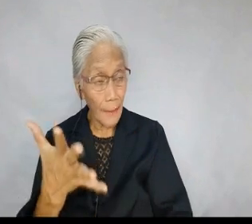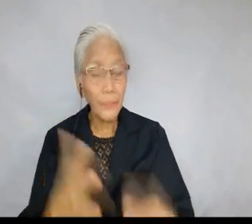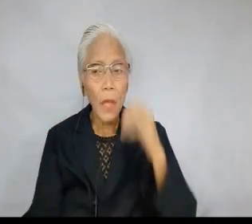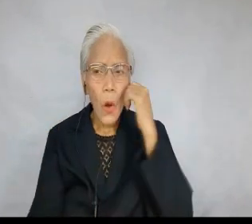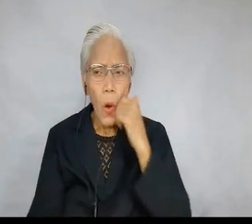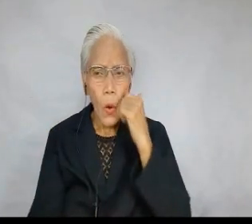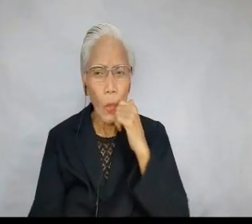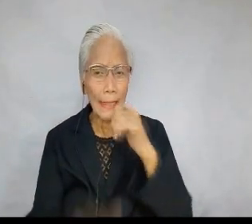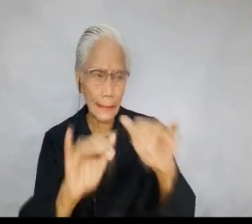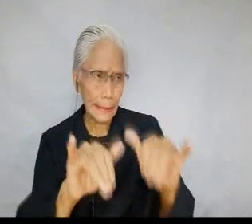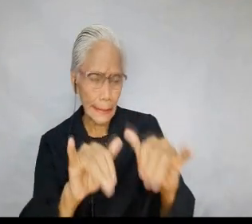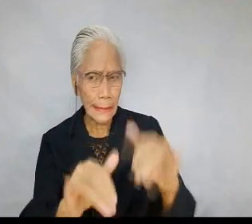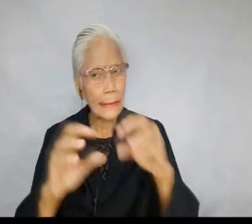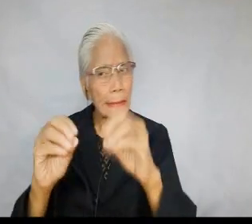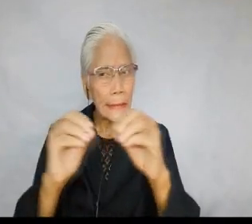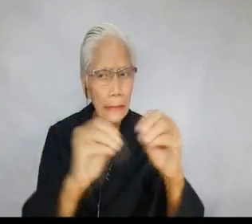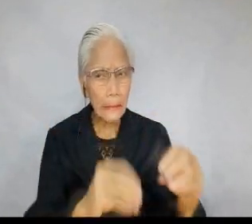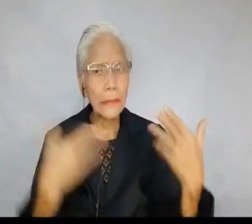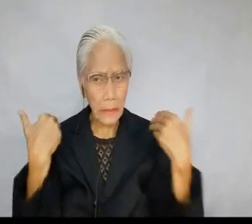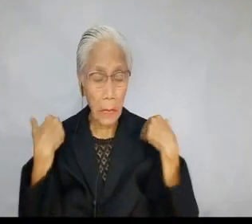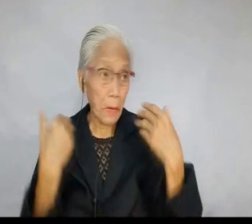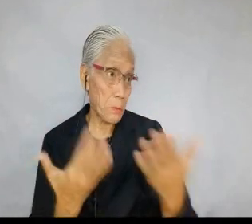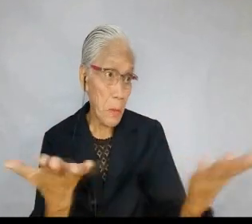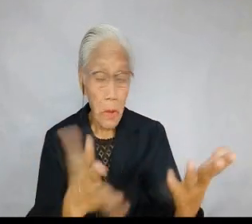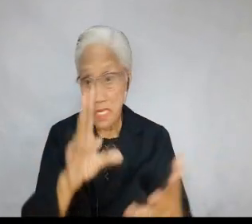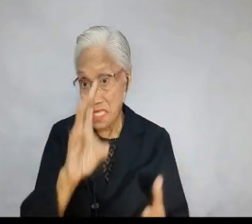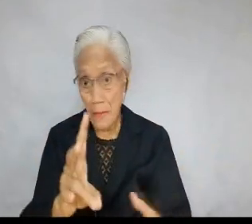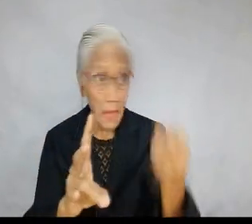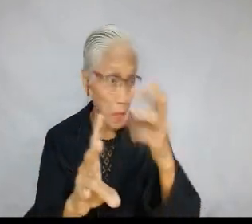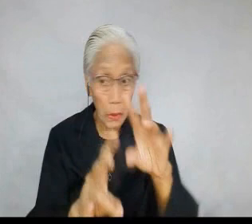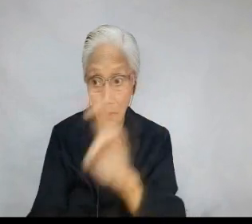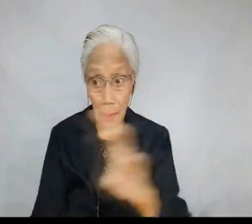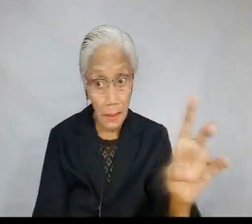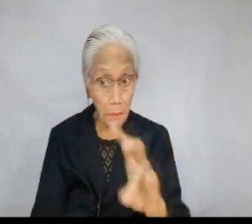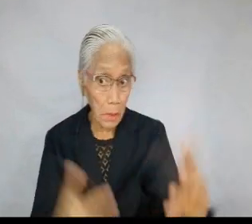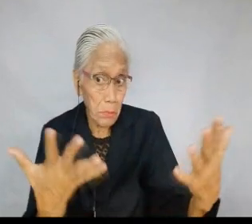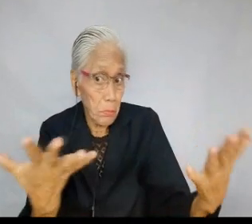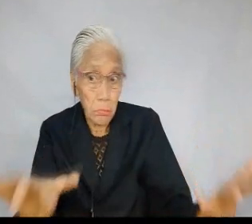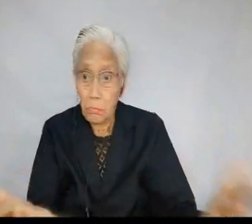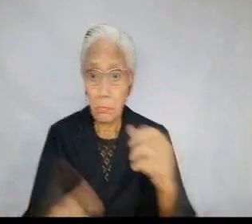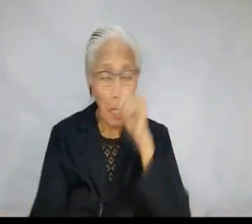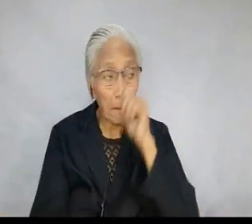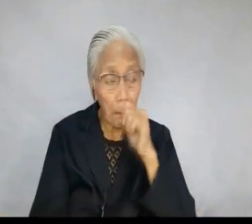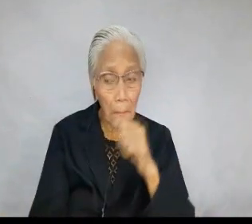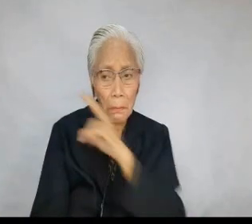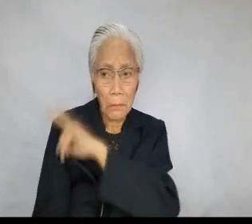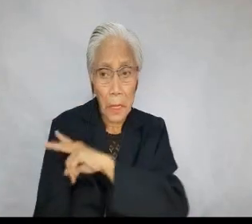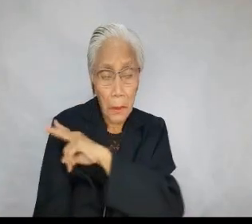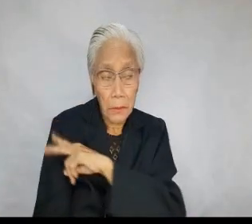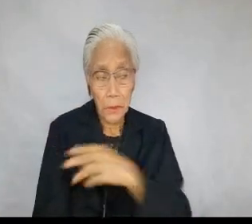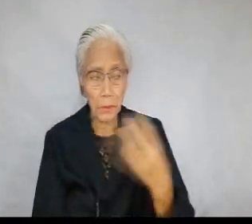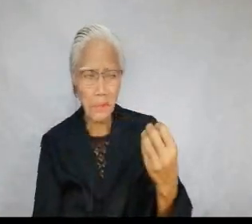God blesses these acts. 29. And 5. Always stay teachable and rebuilt. 29. Whether we're seven or seventy-seven, 29.